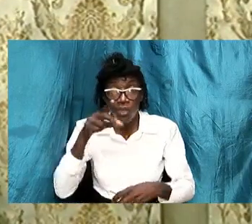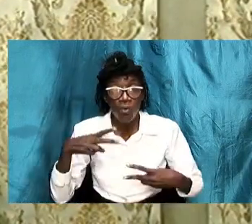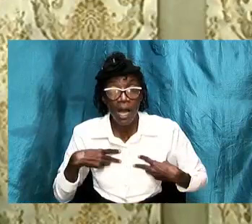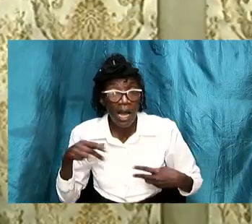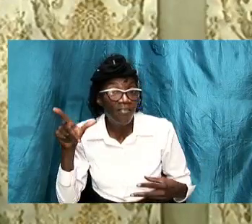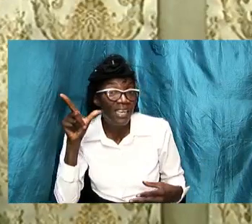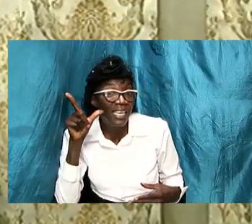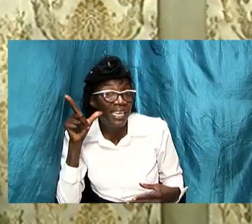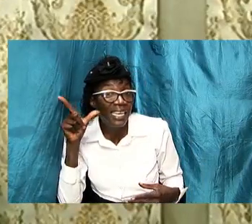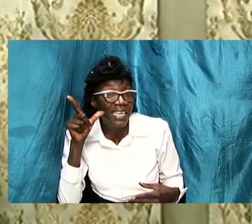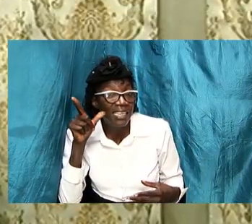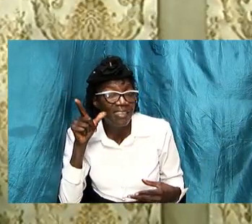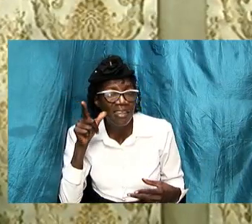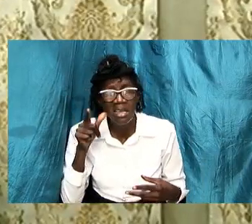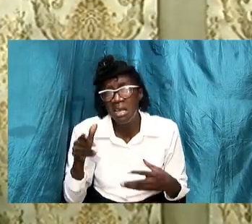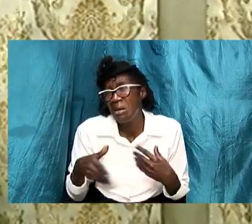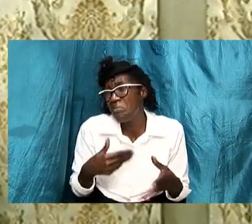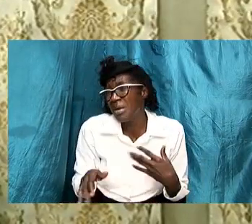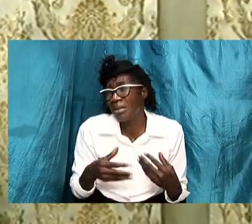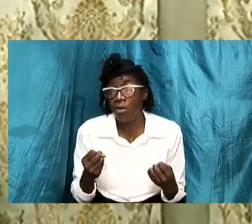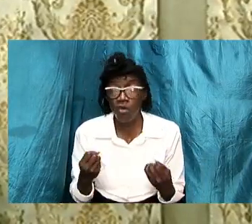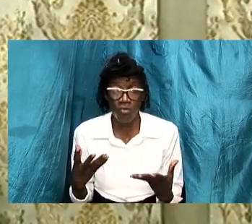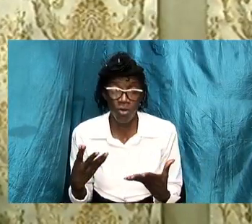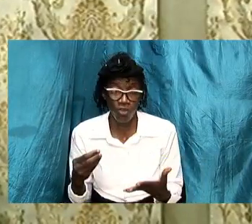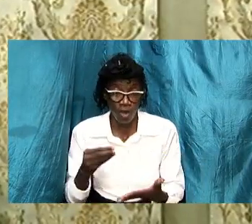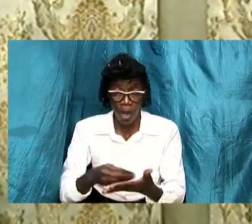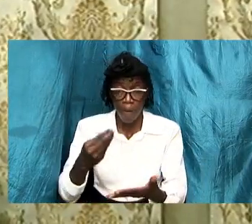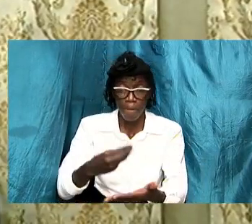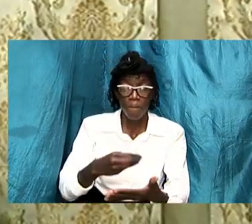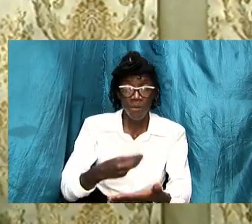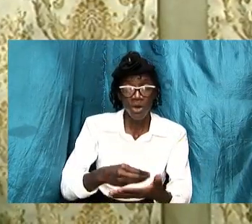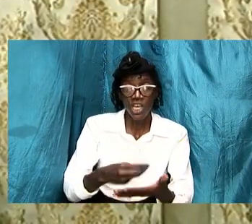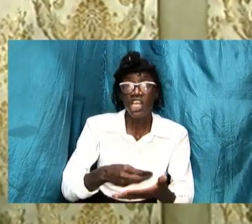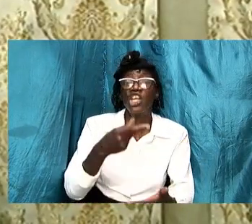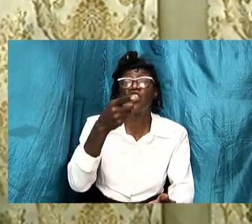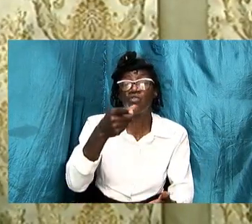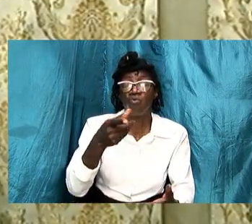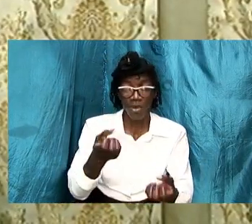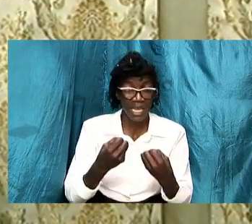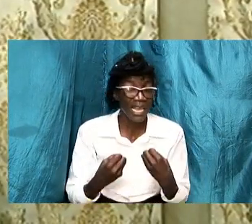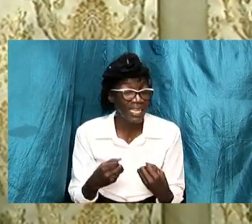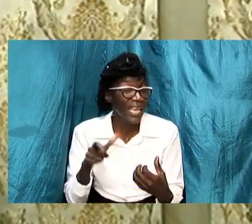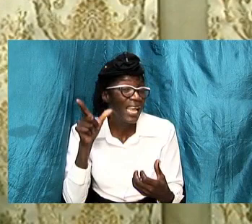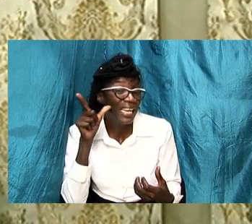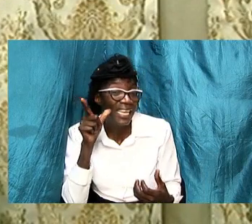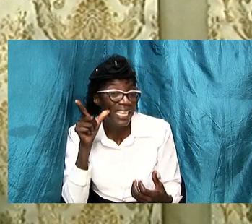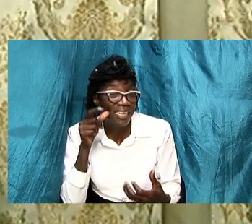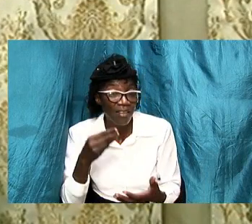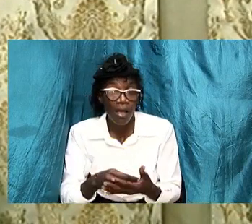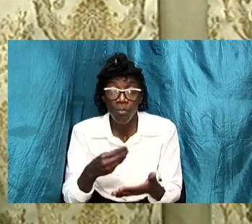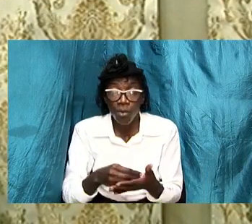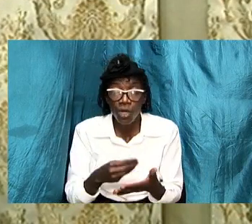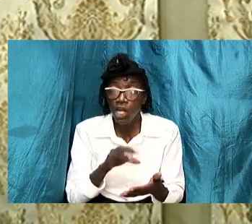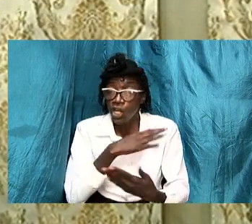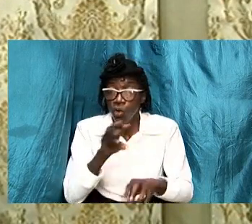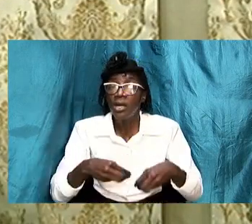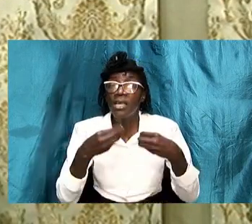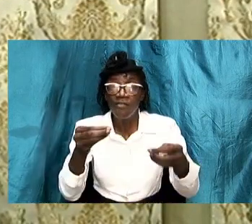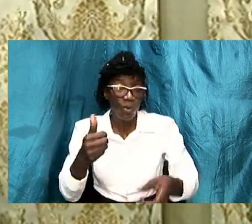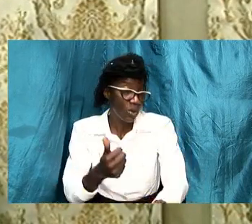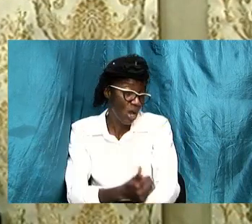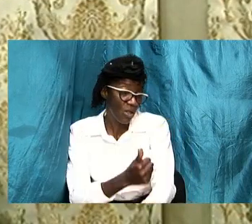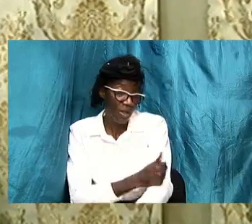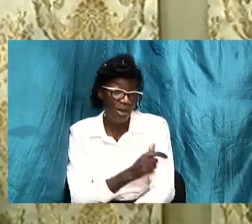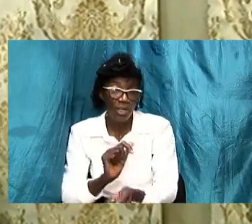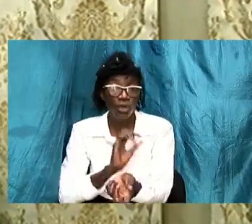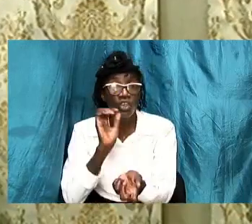how much money you earn ladies money does not give you the authority to change and